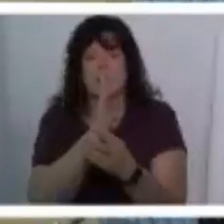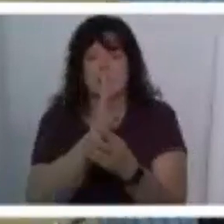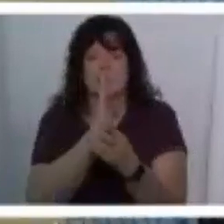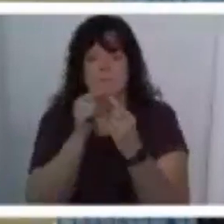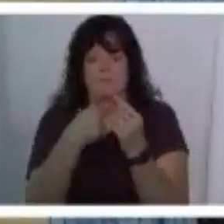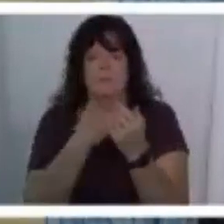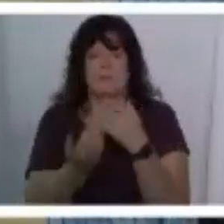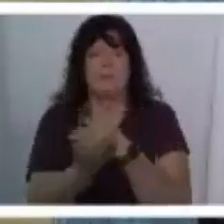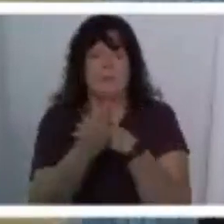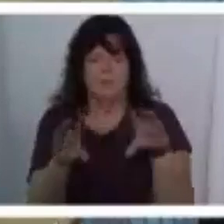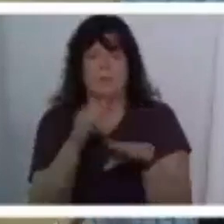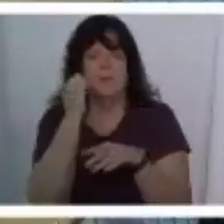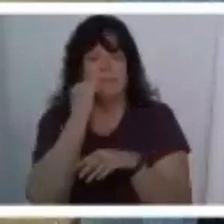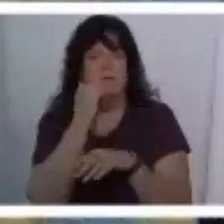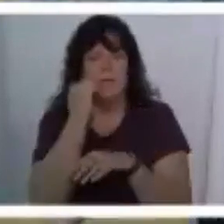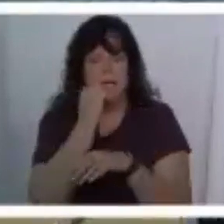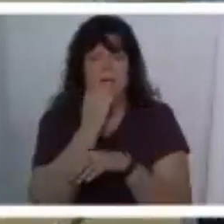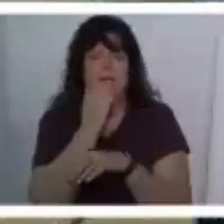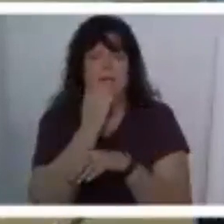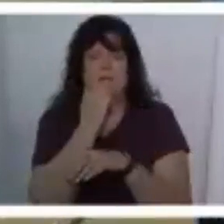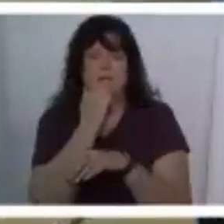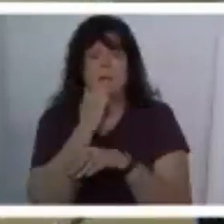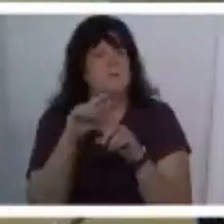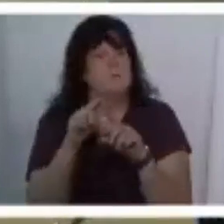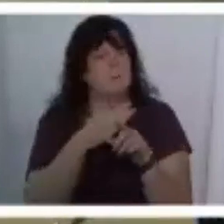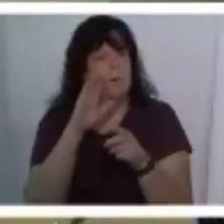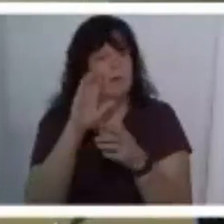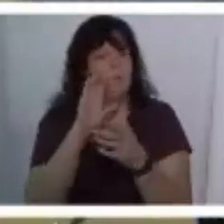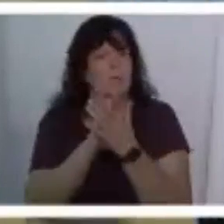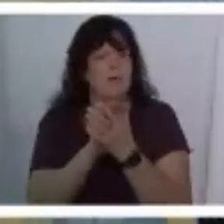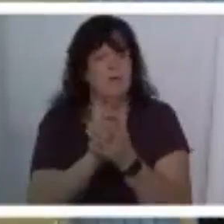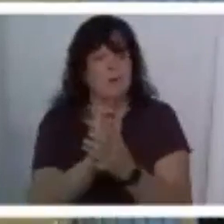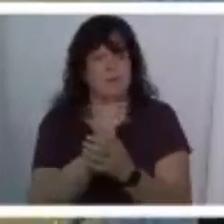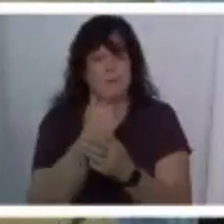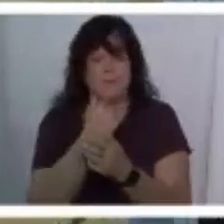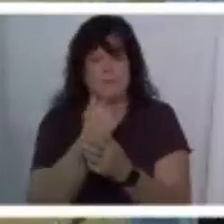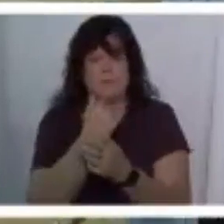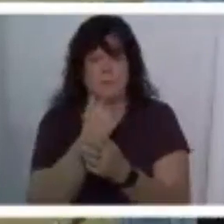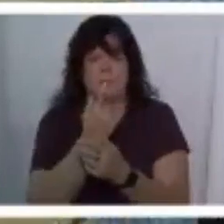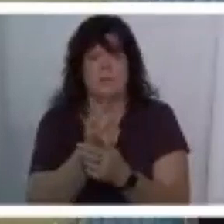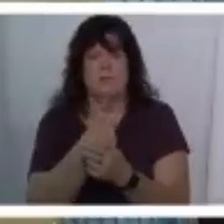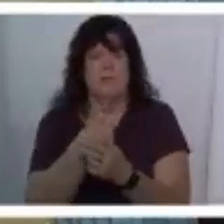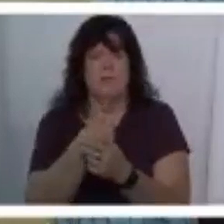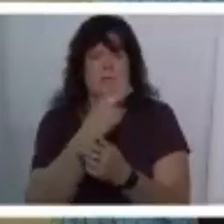as he does every day uh but my wife will also tell you that i am hearing impaired